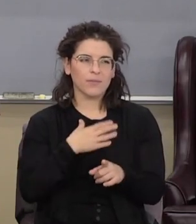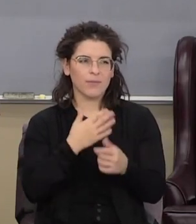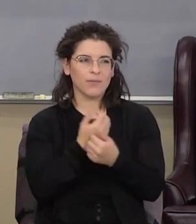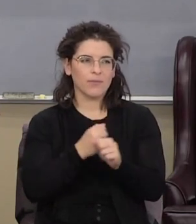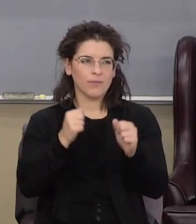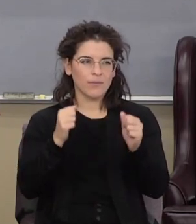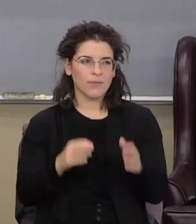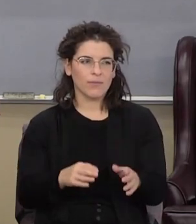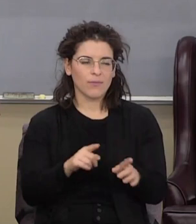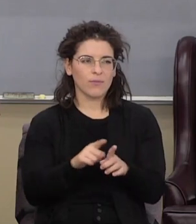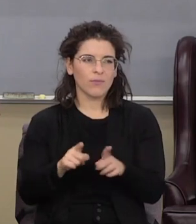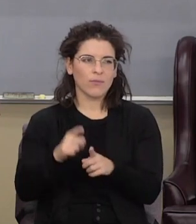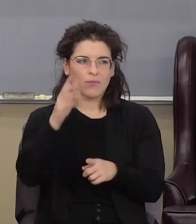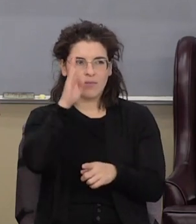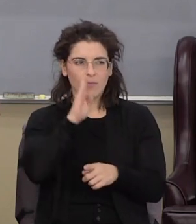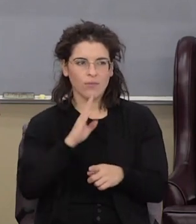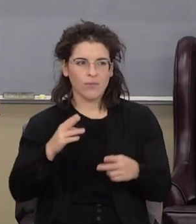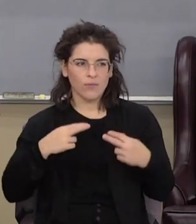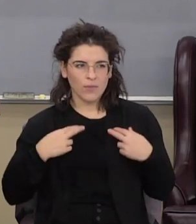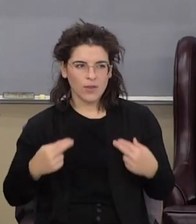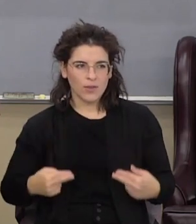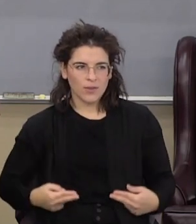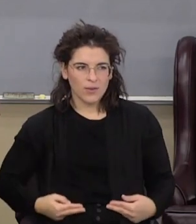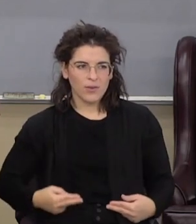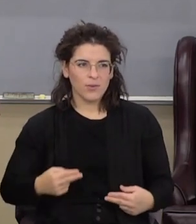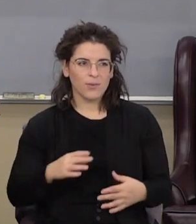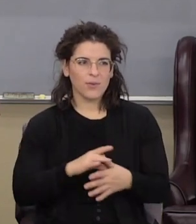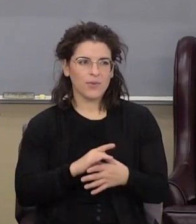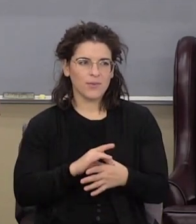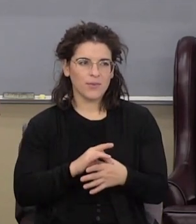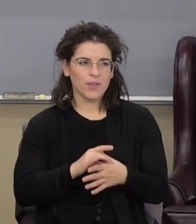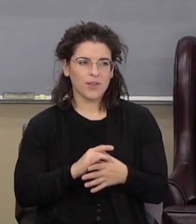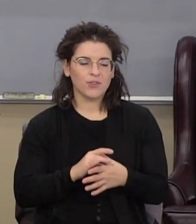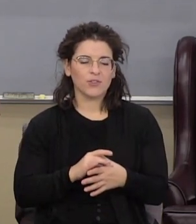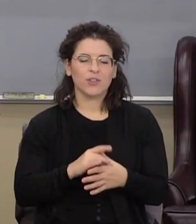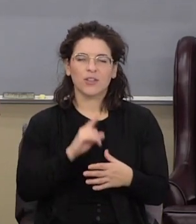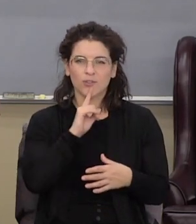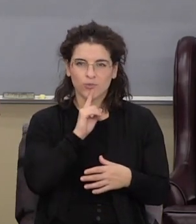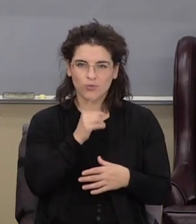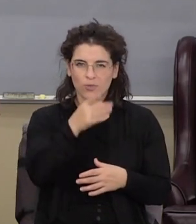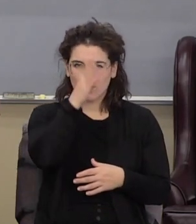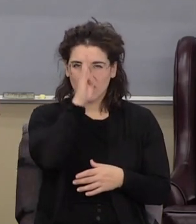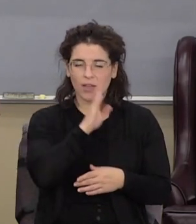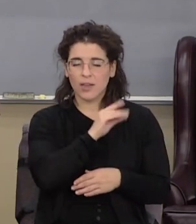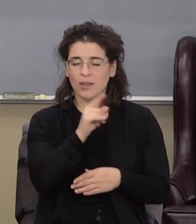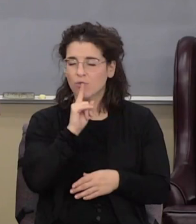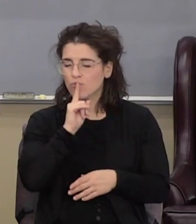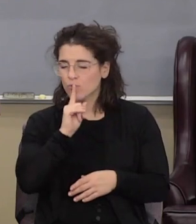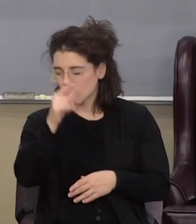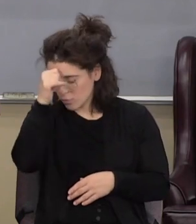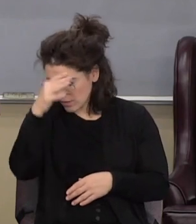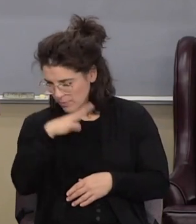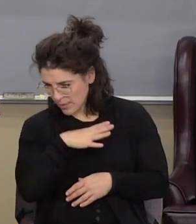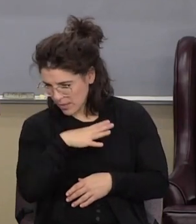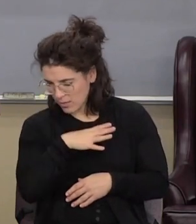He's also God in human flesh. He's truly God and truly man.